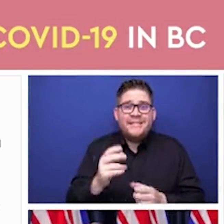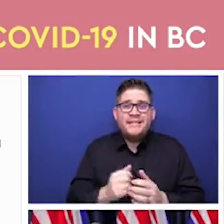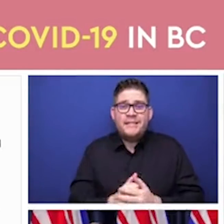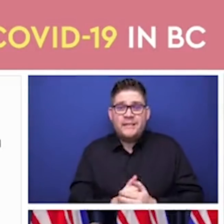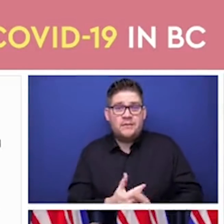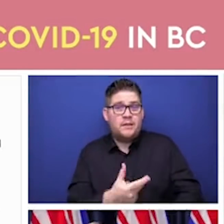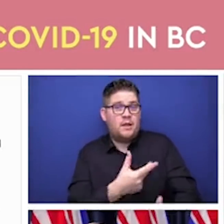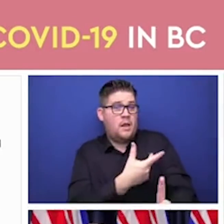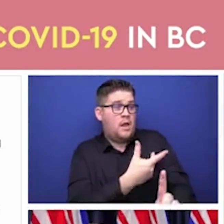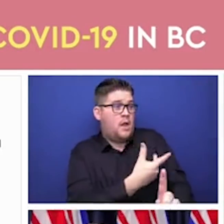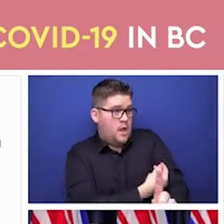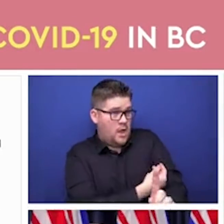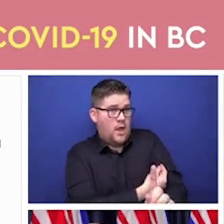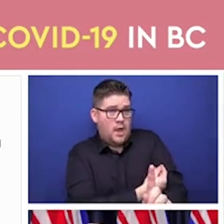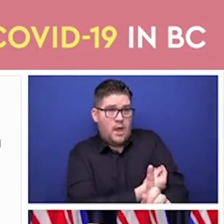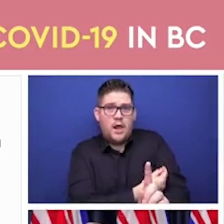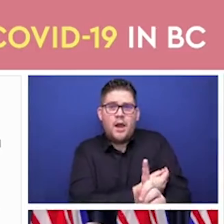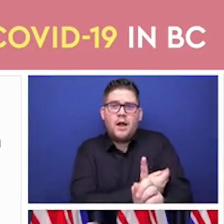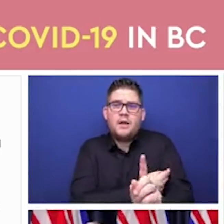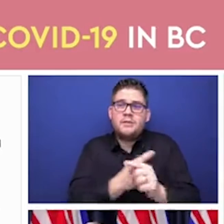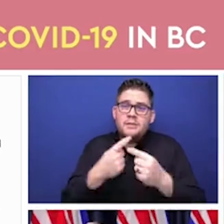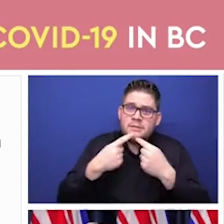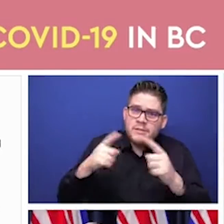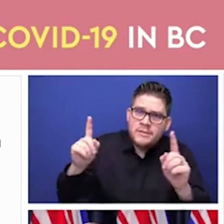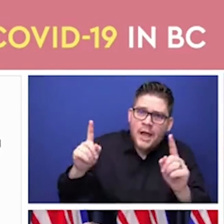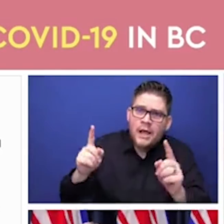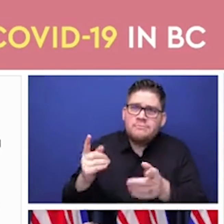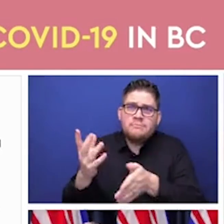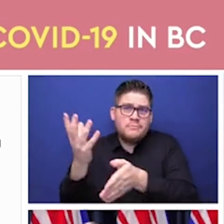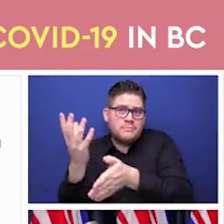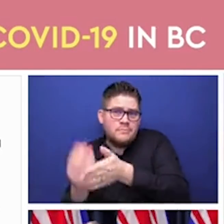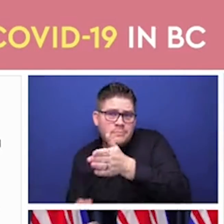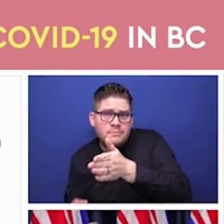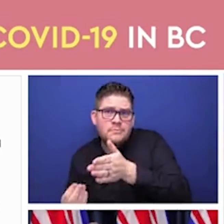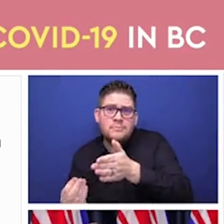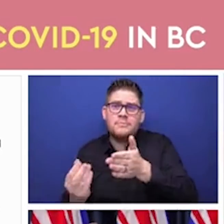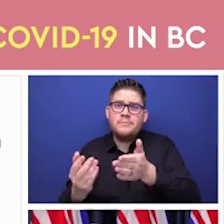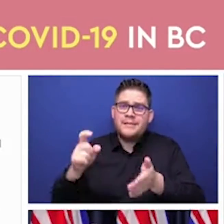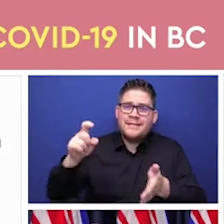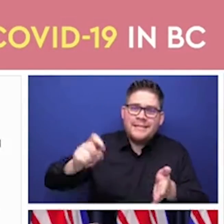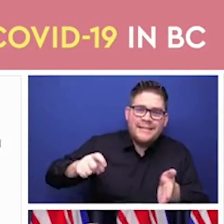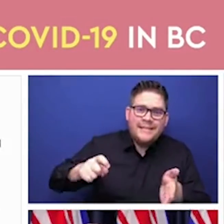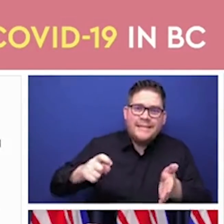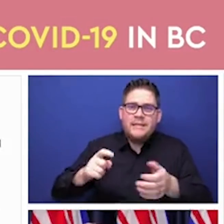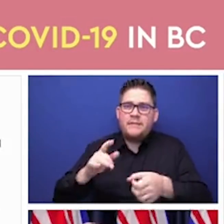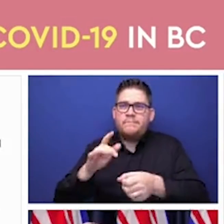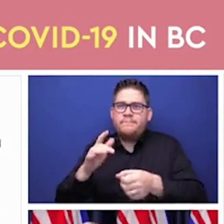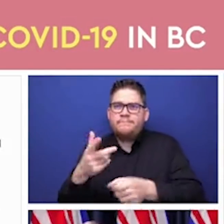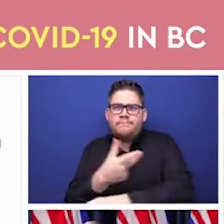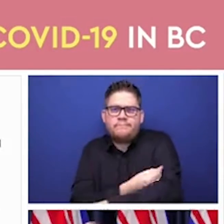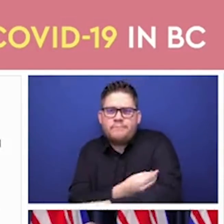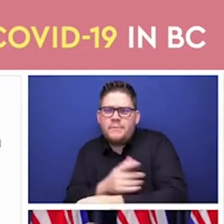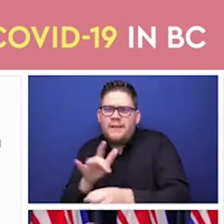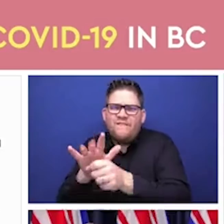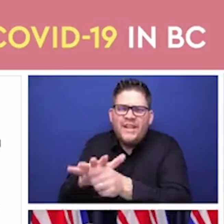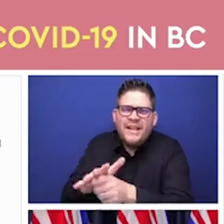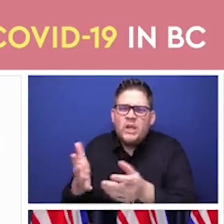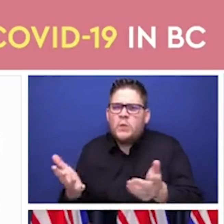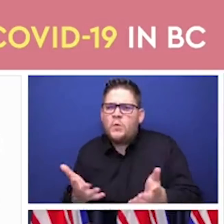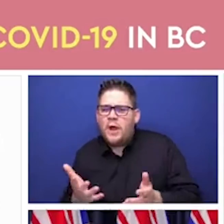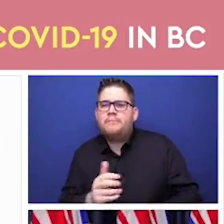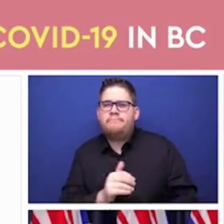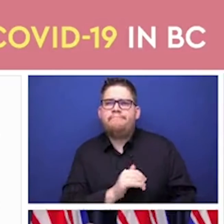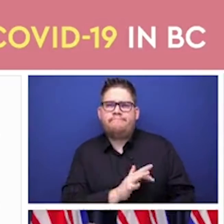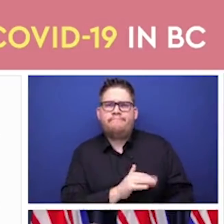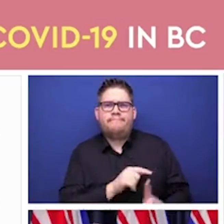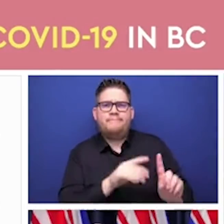reconfigure our approach. So really this will be a big step and we'll be coming back to talk to you about all that